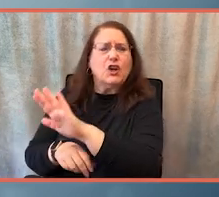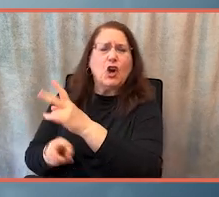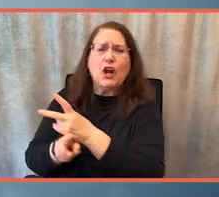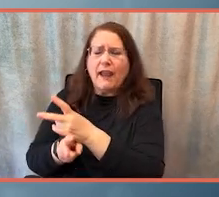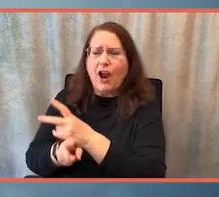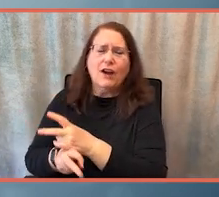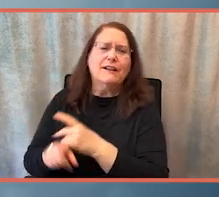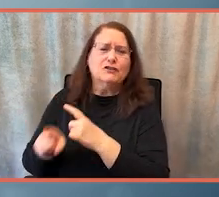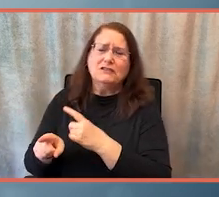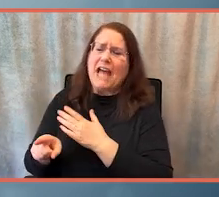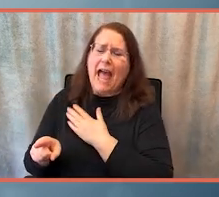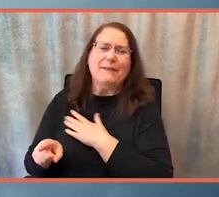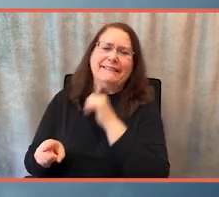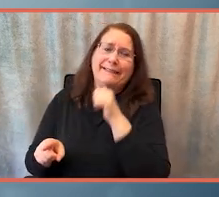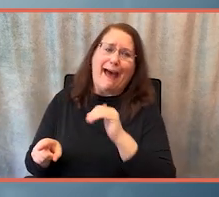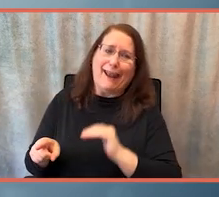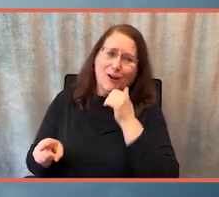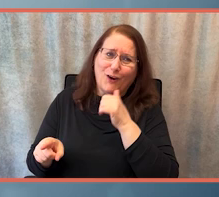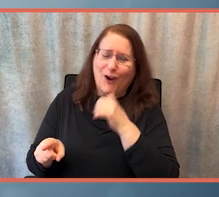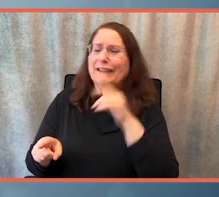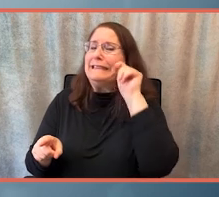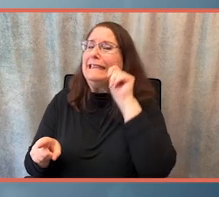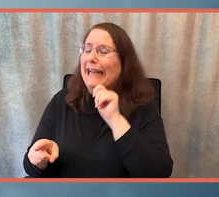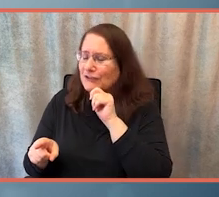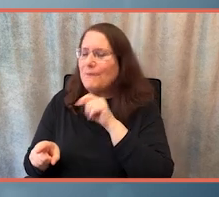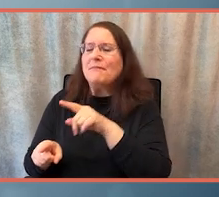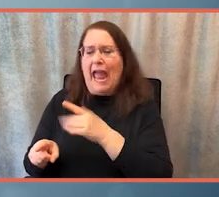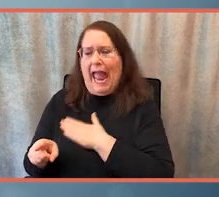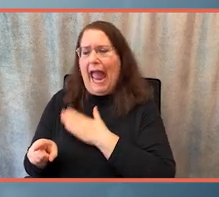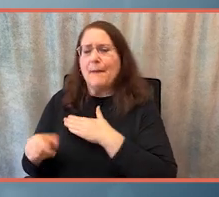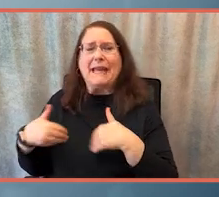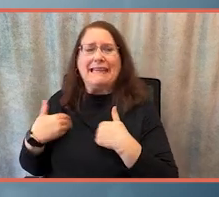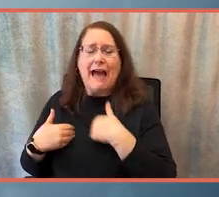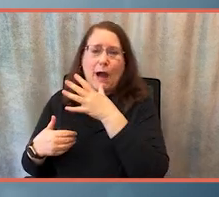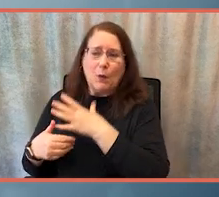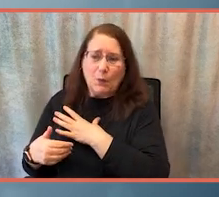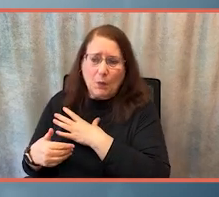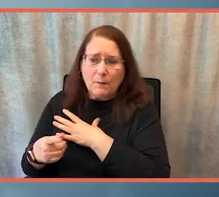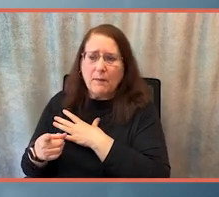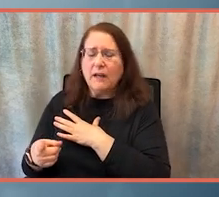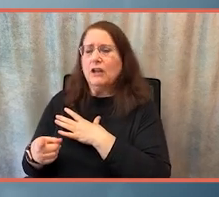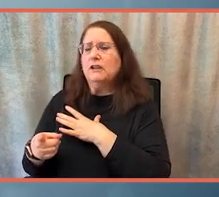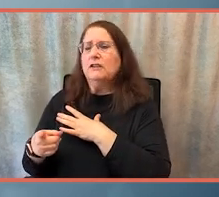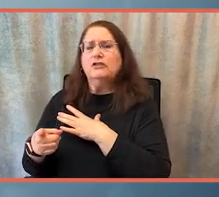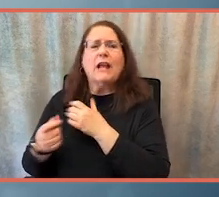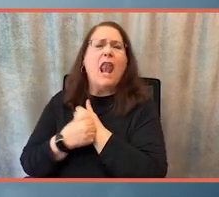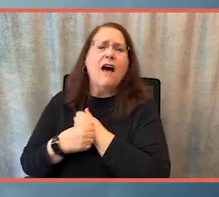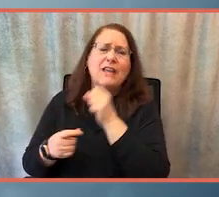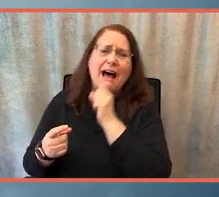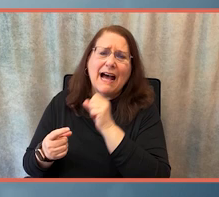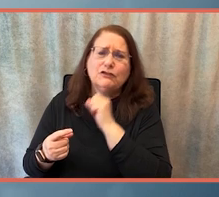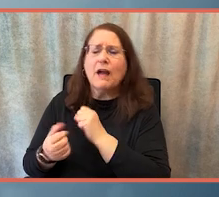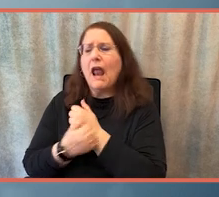almost said little girl. She's a teenager now. She is a happy, she's a happy young woman. Um, she loves ice cream and